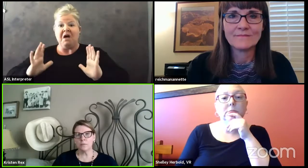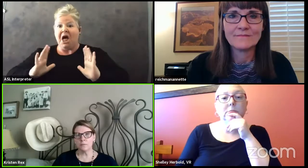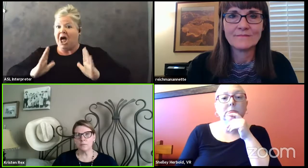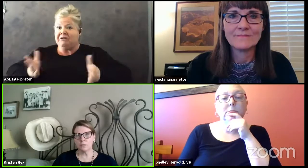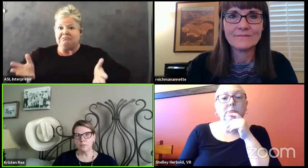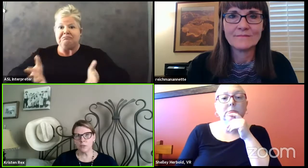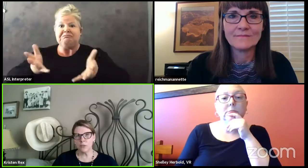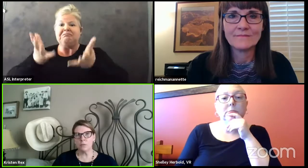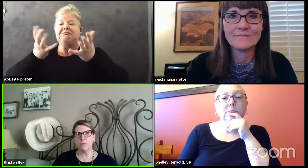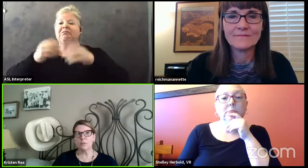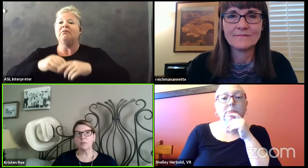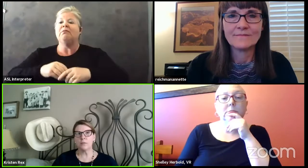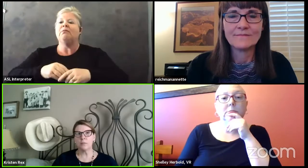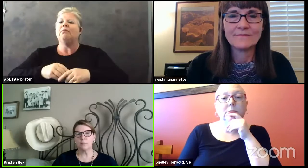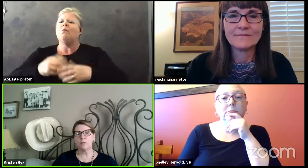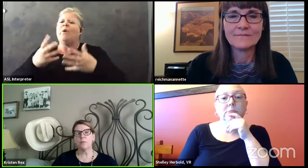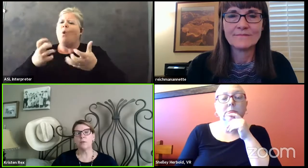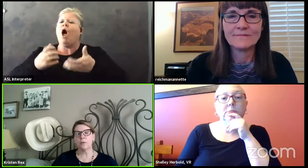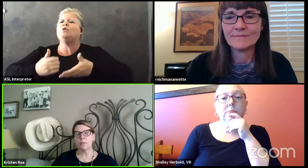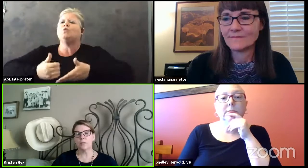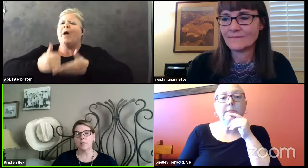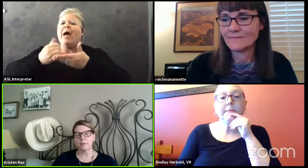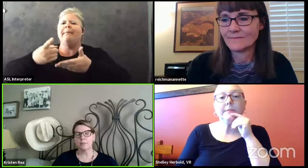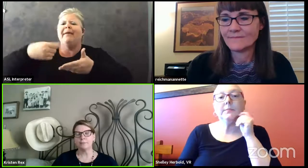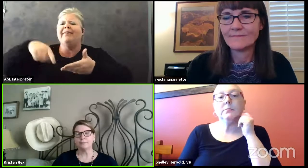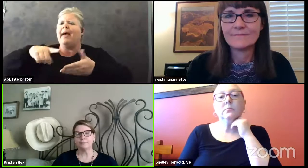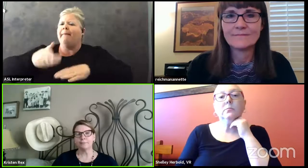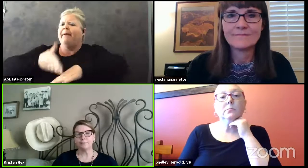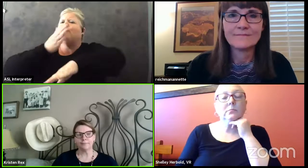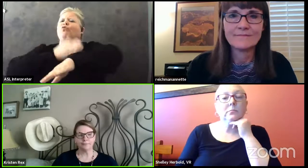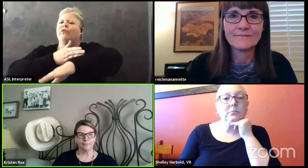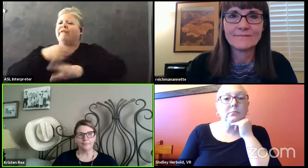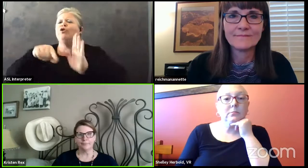students improve their grades. Yes.